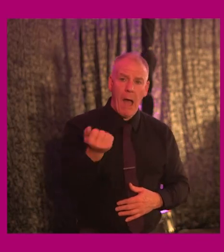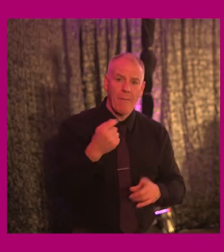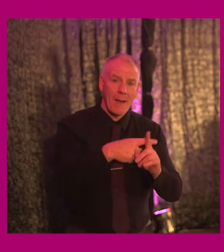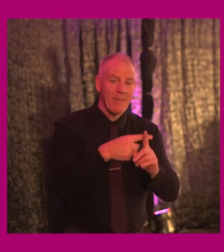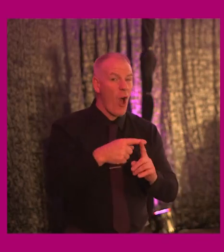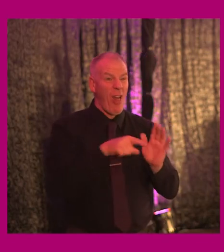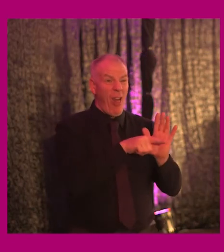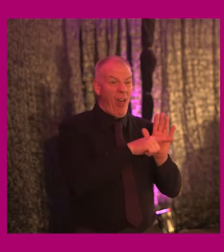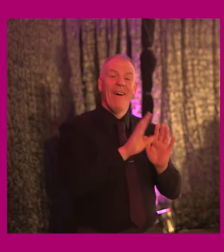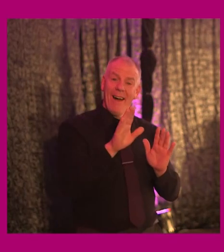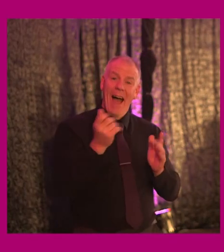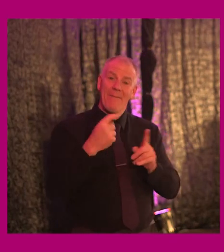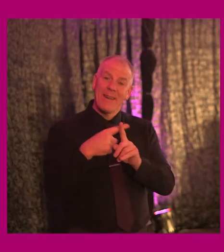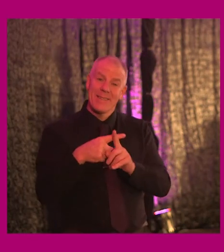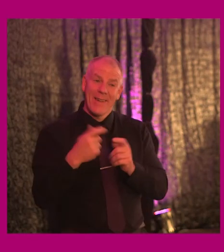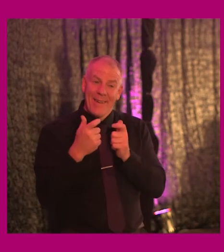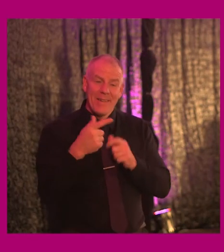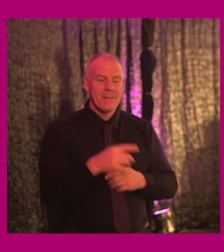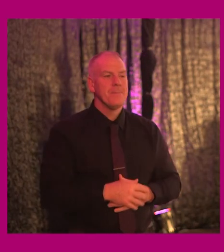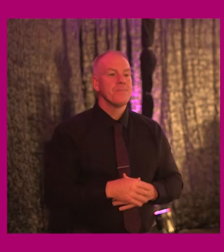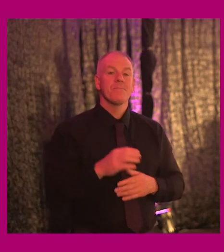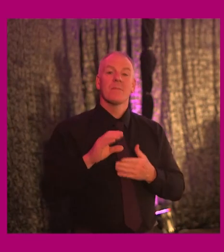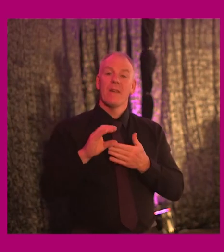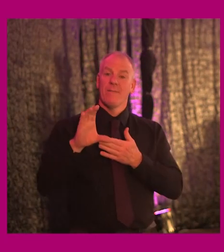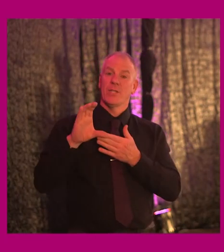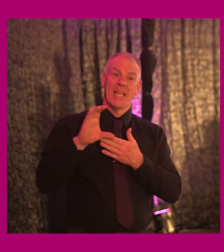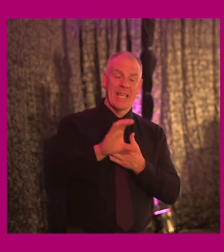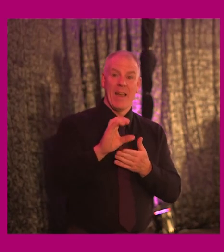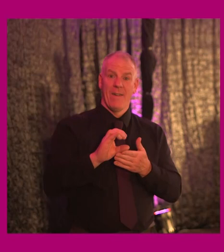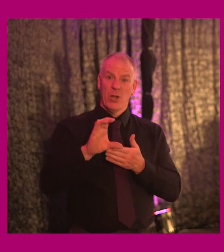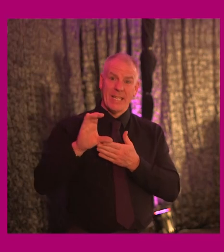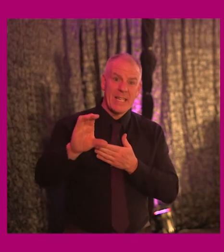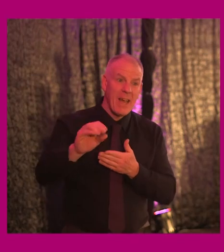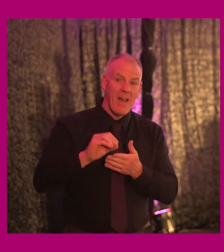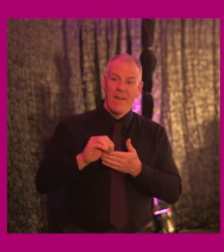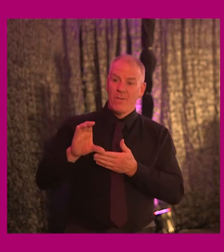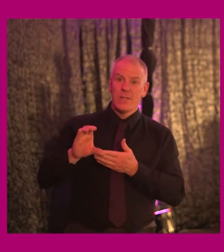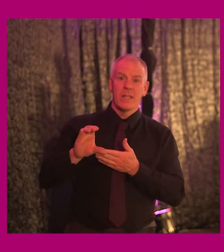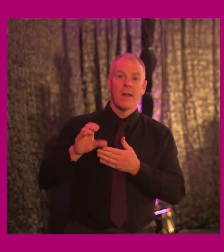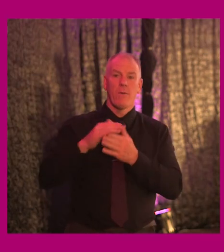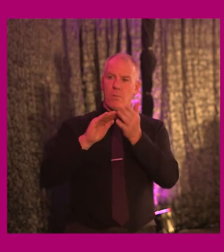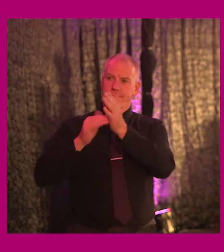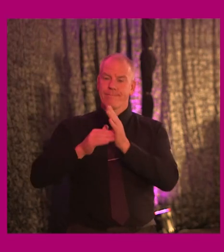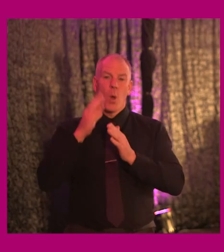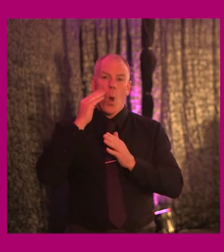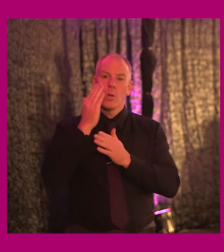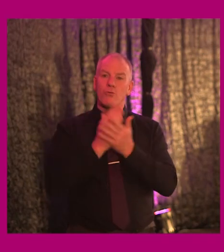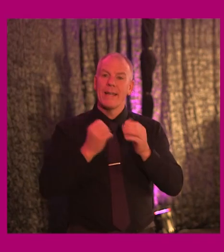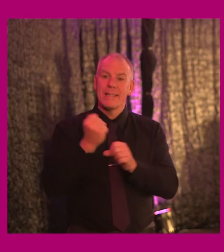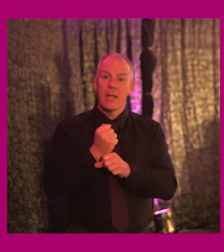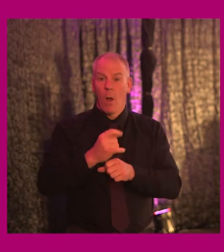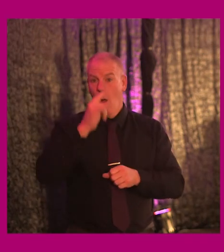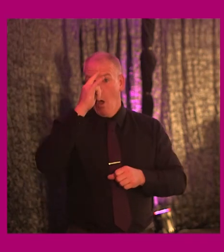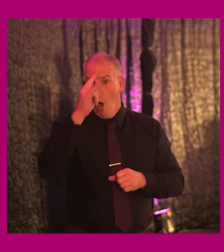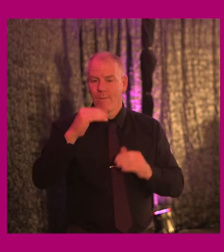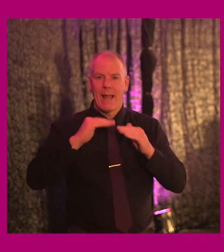is being poured into retrofitting old train stations so that hopefully there